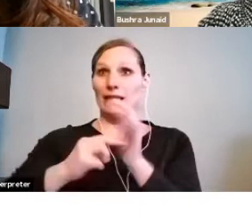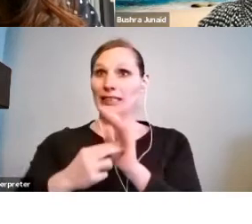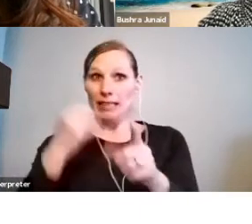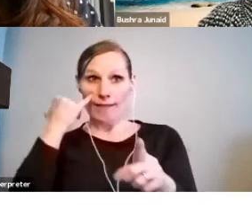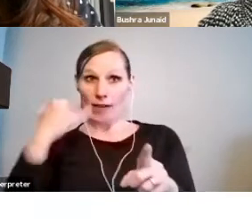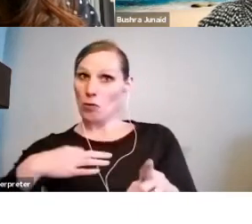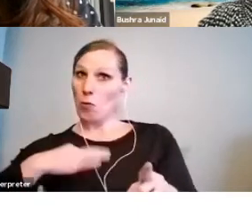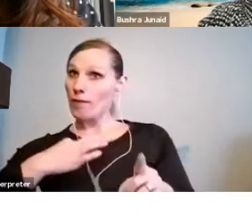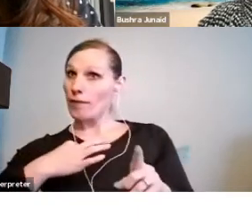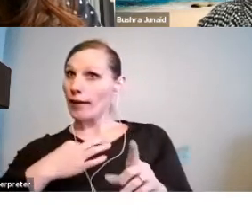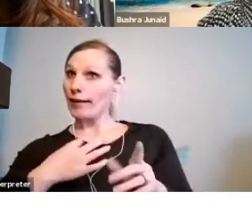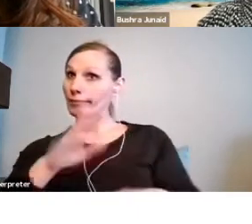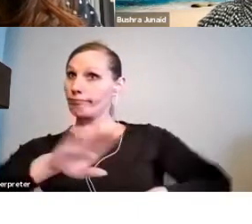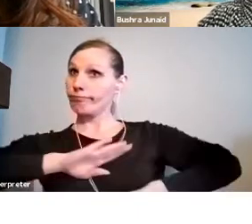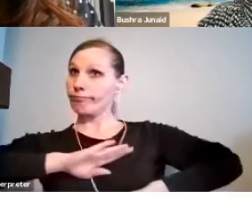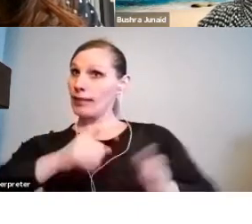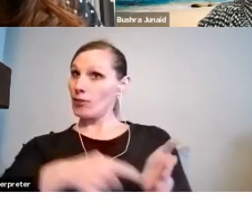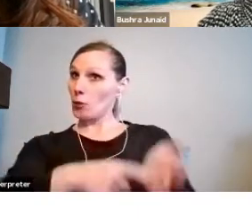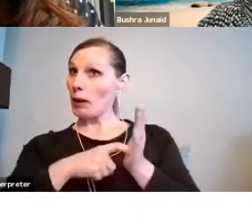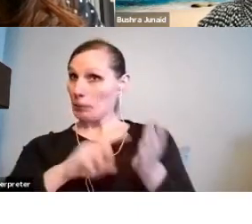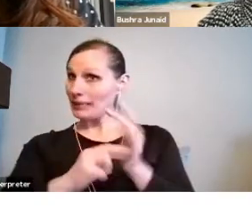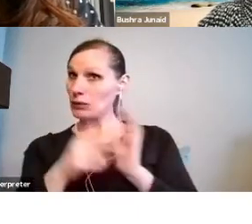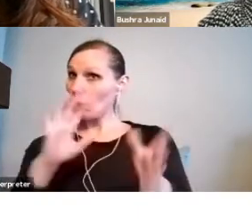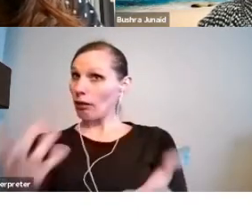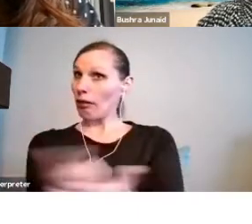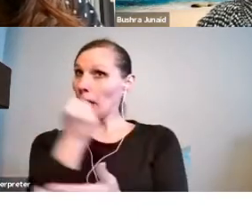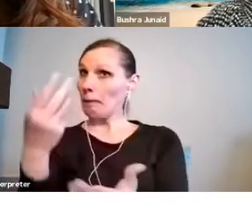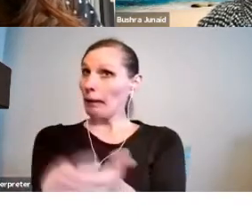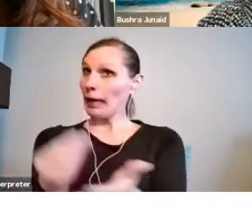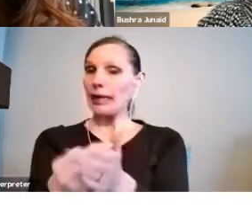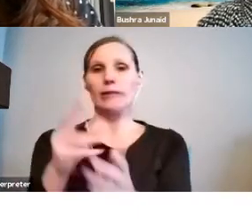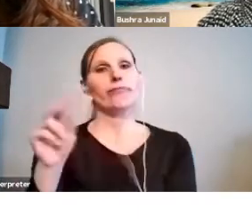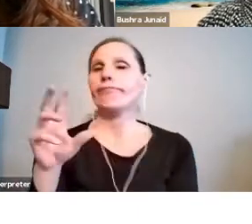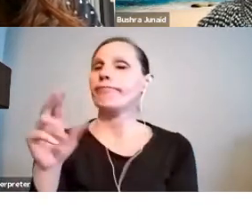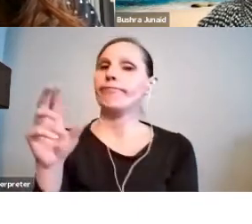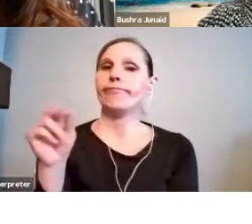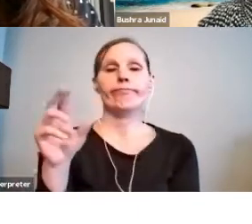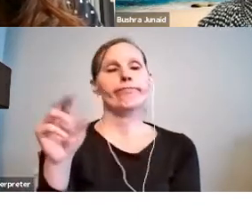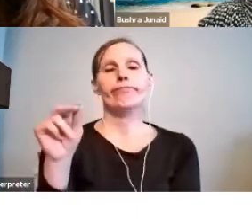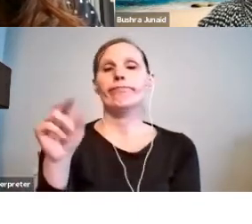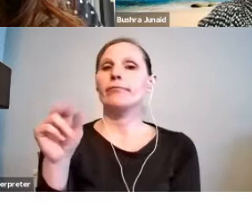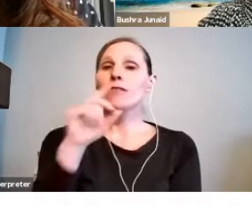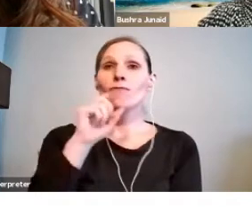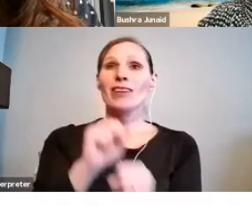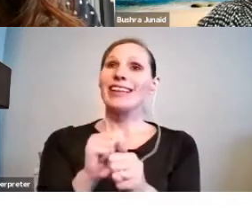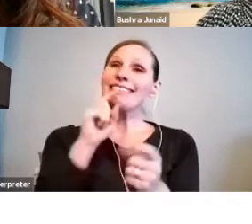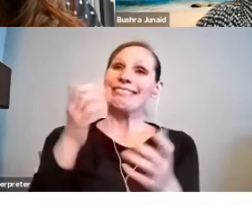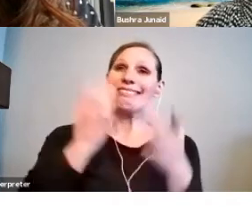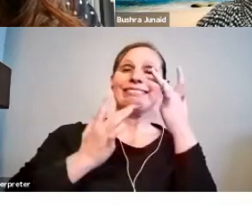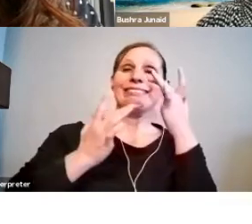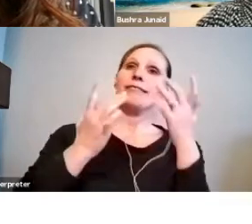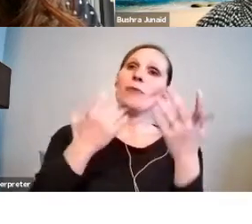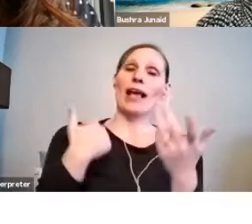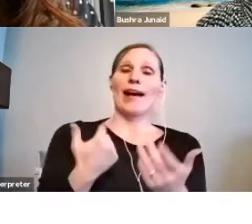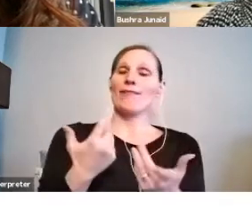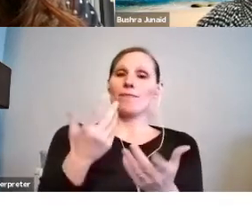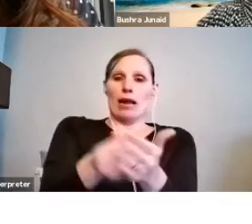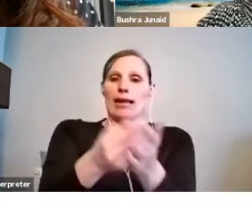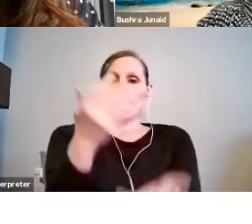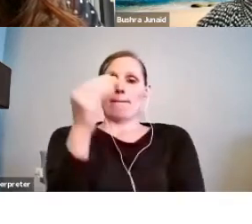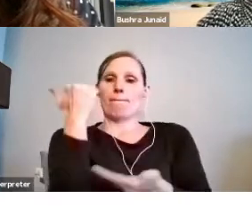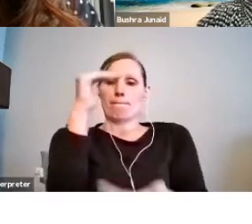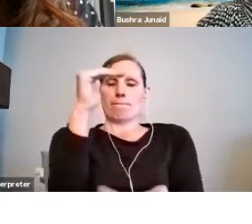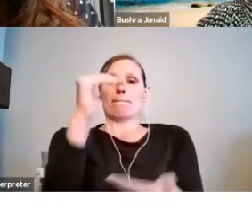to receive a grant. There are limited funds available, and unfortunately, the Ontario Arts Council receives far more